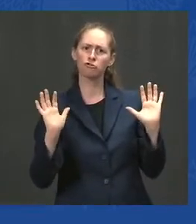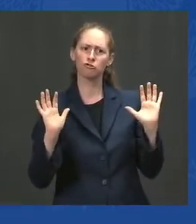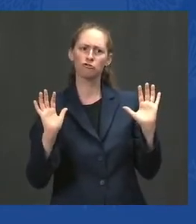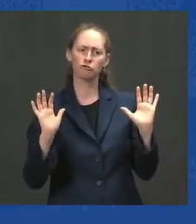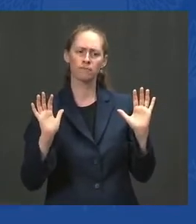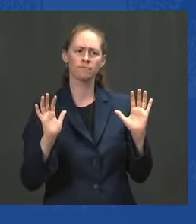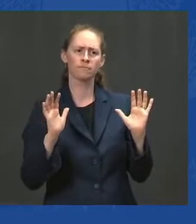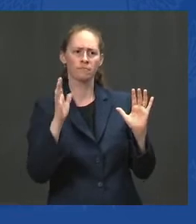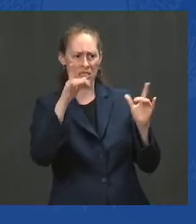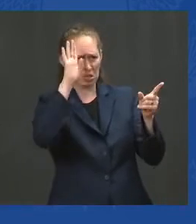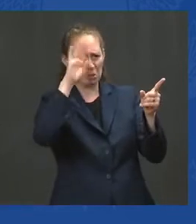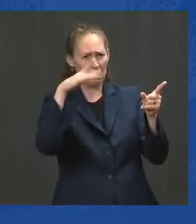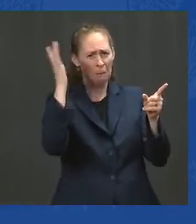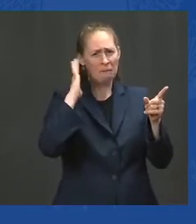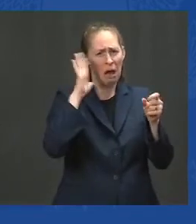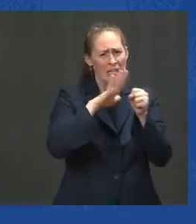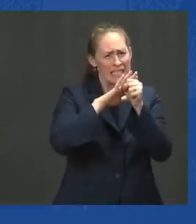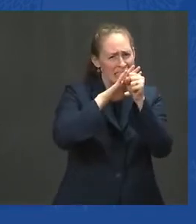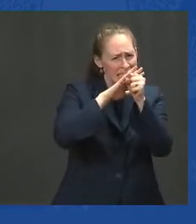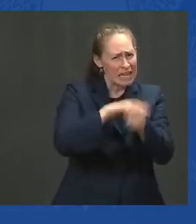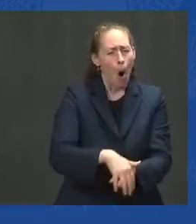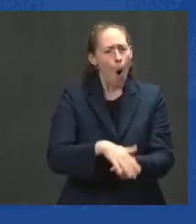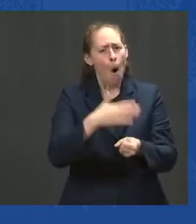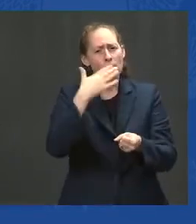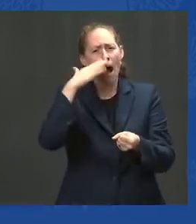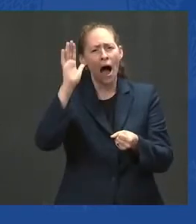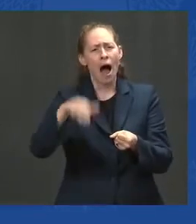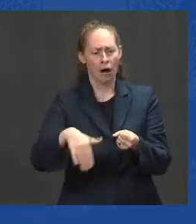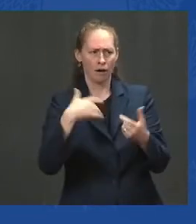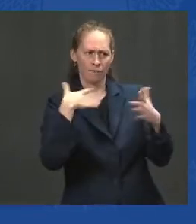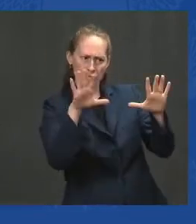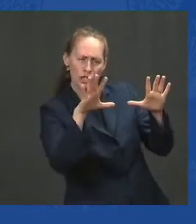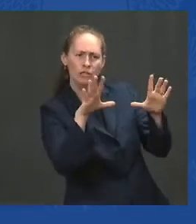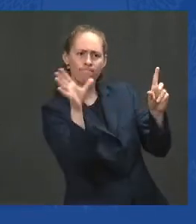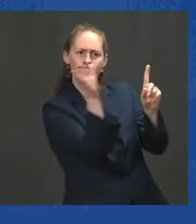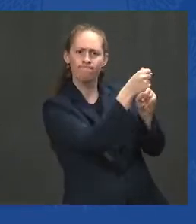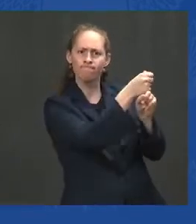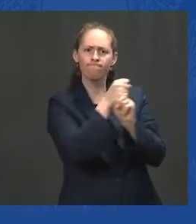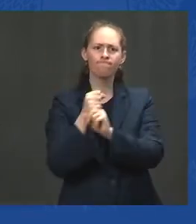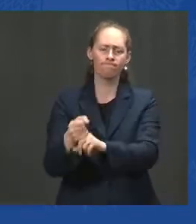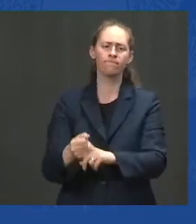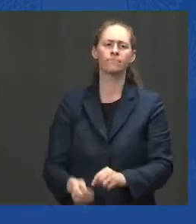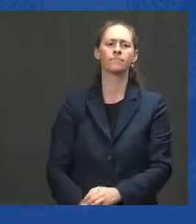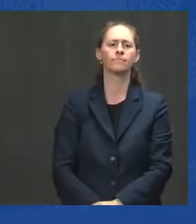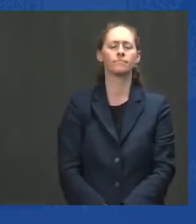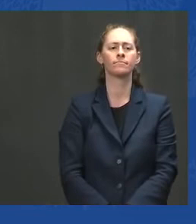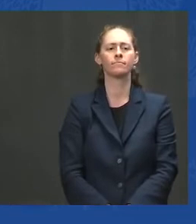permanently change and remake Afghanistan was not — and I wrote and believed it never could be.